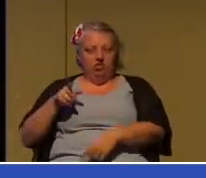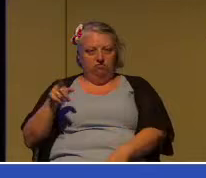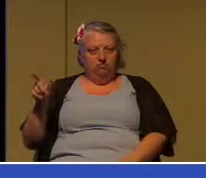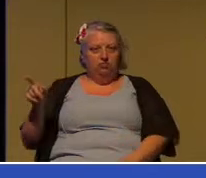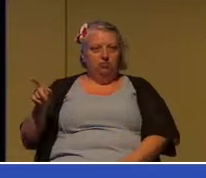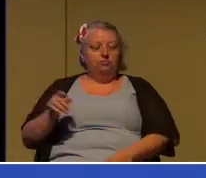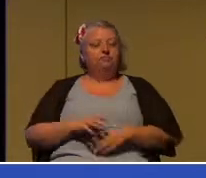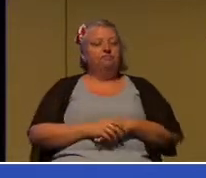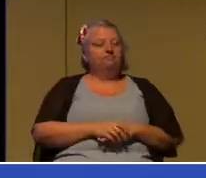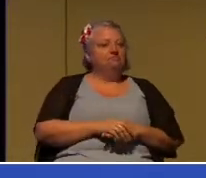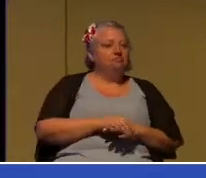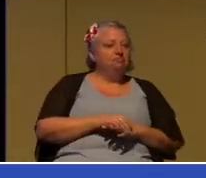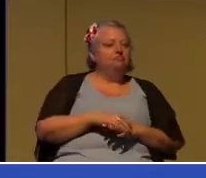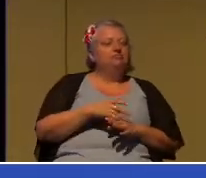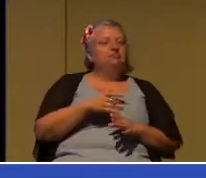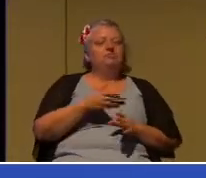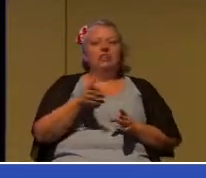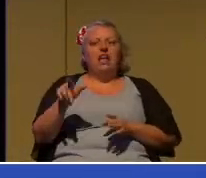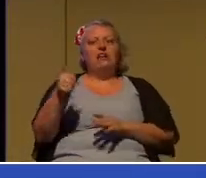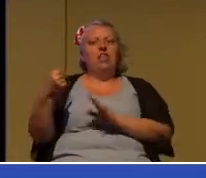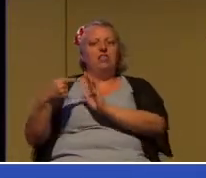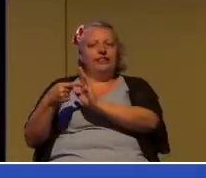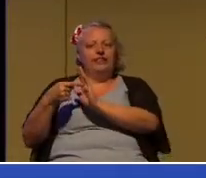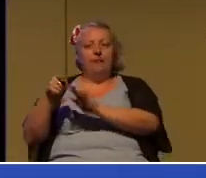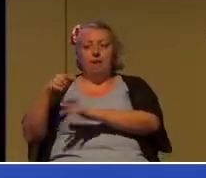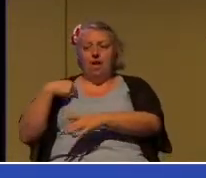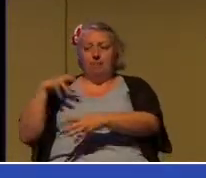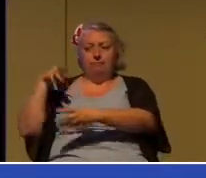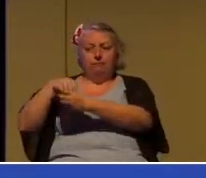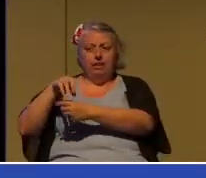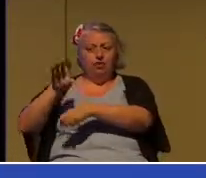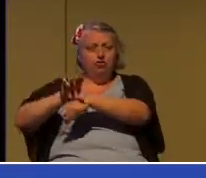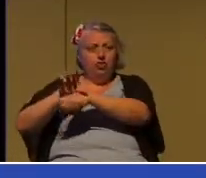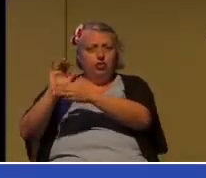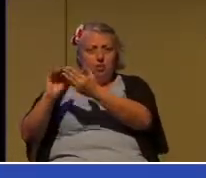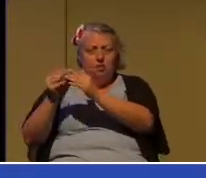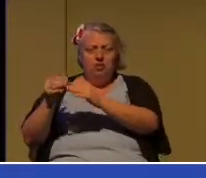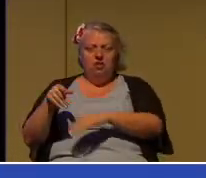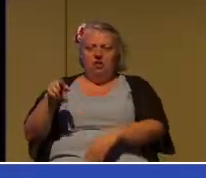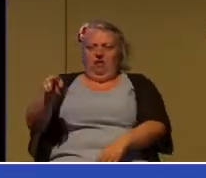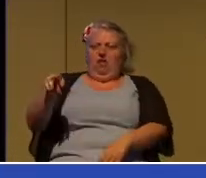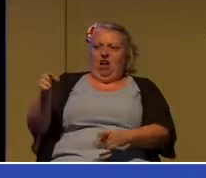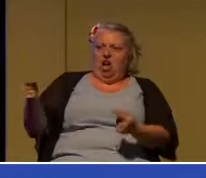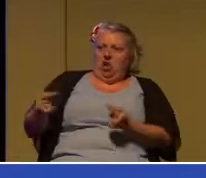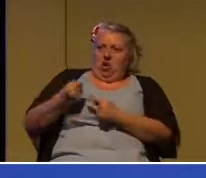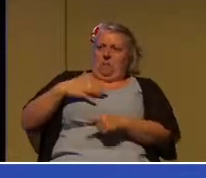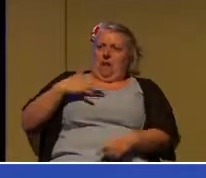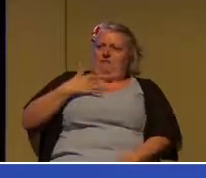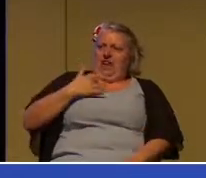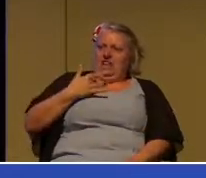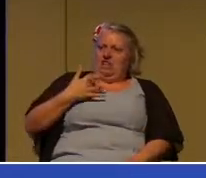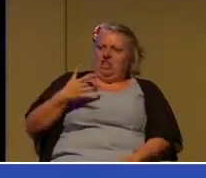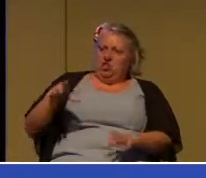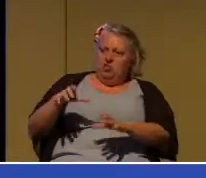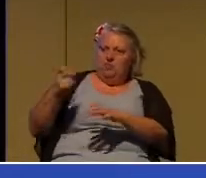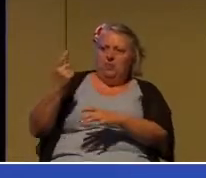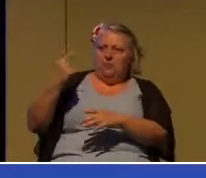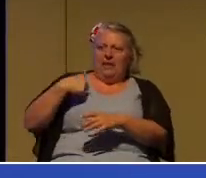part of a church community, and somebody hurts my feelings, or things happen that I don't like, and so I just quit coming.